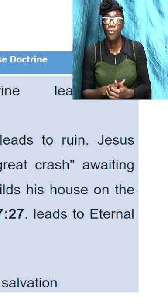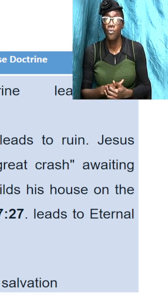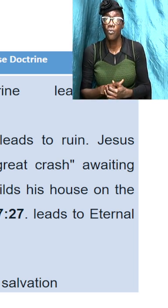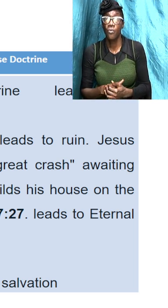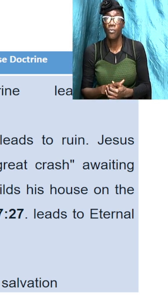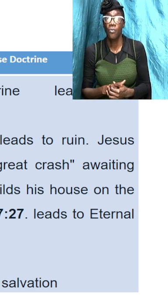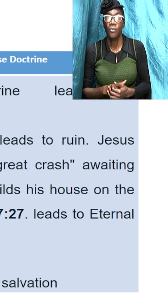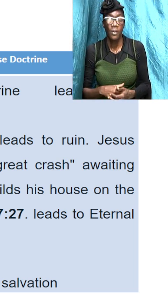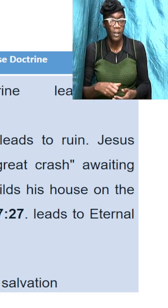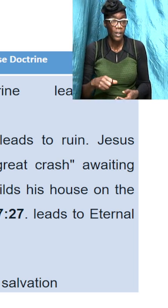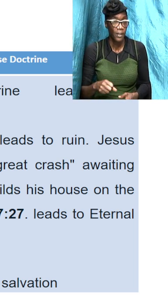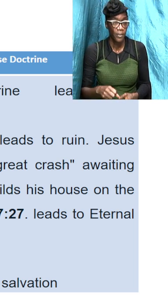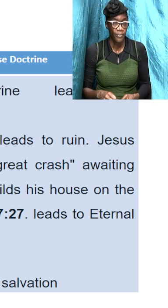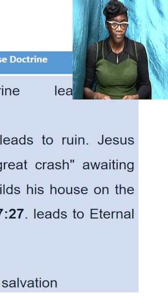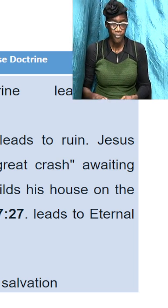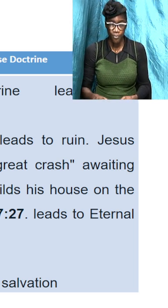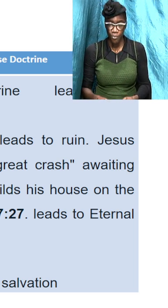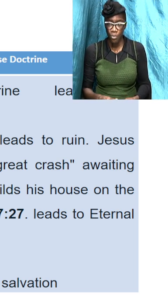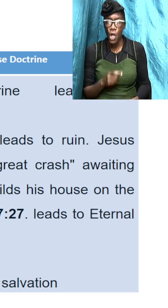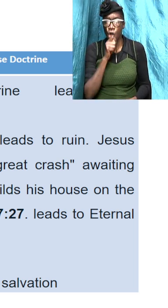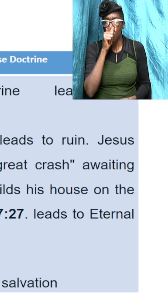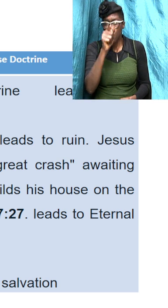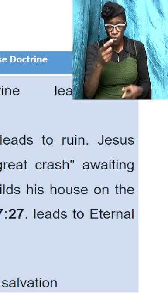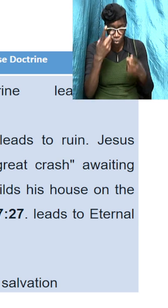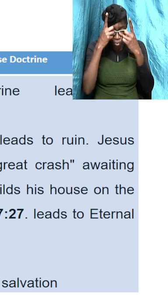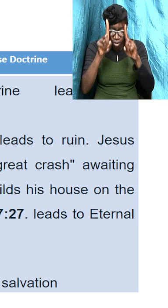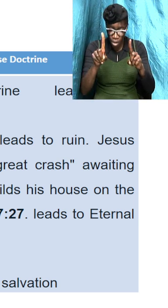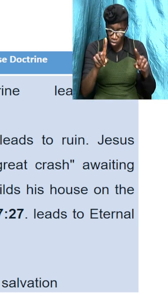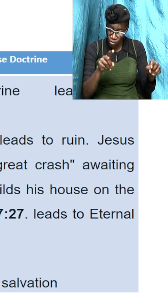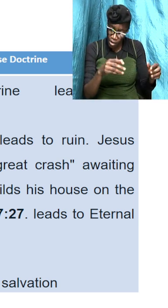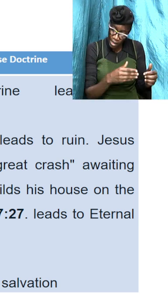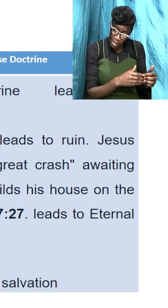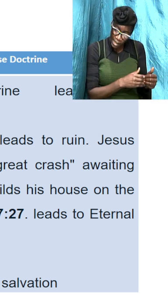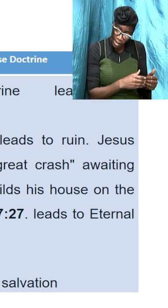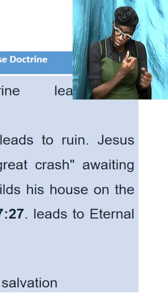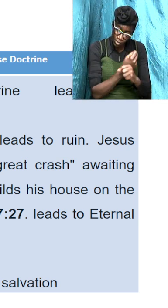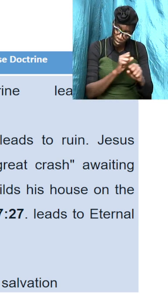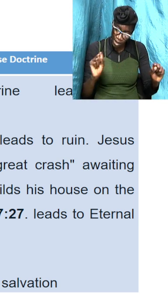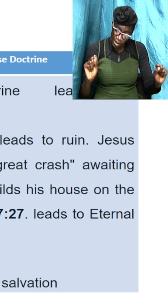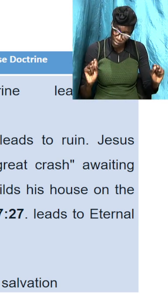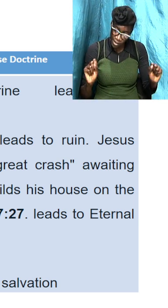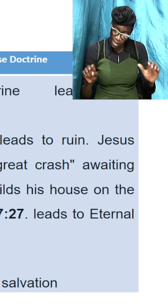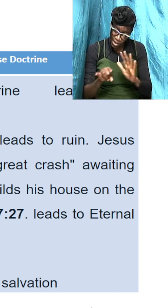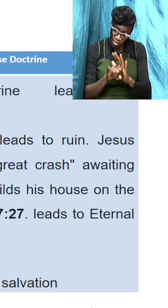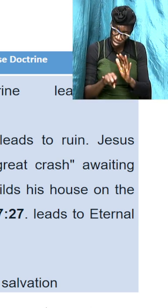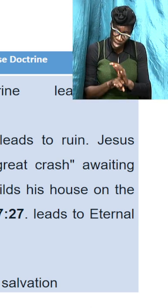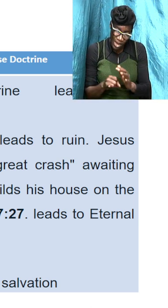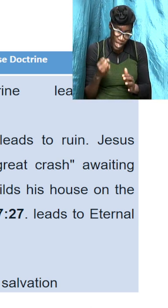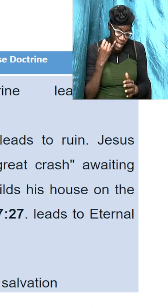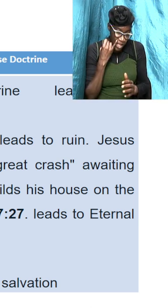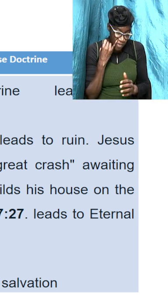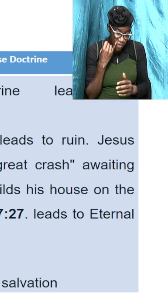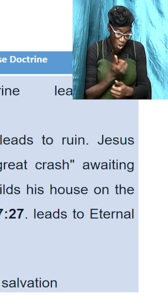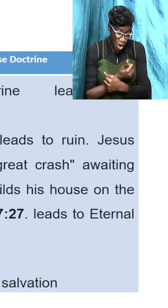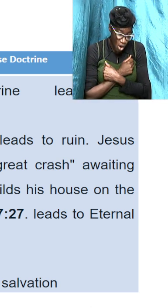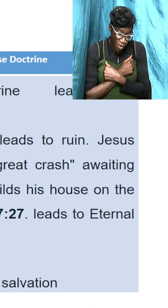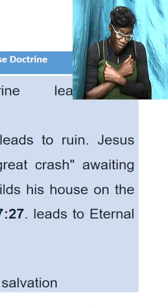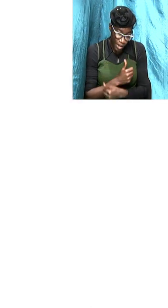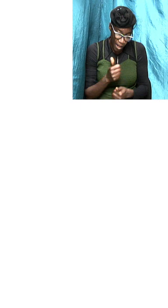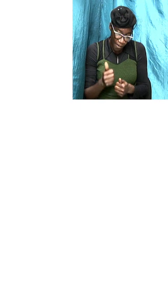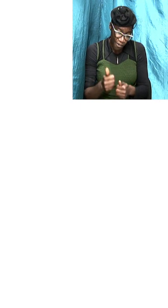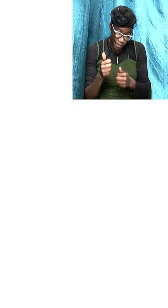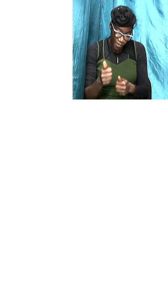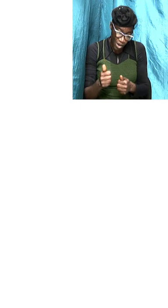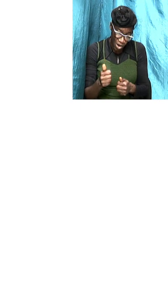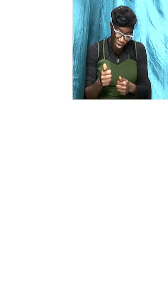son doctrine leads to salvation if you embrace son doctrine if you follow son doctrine you